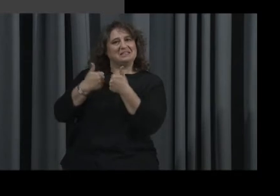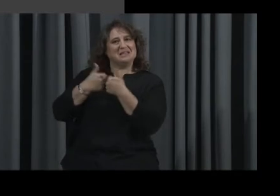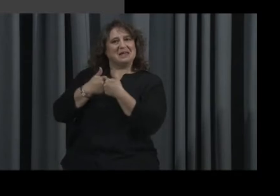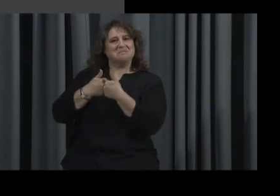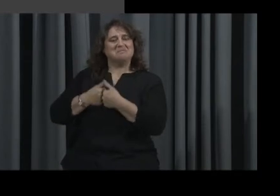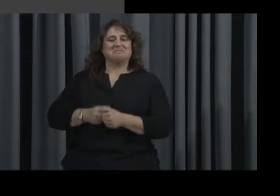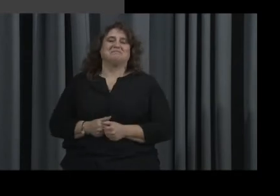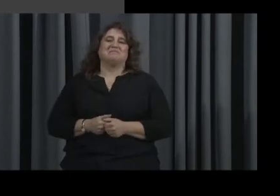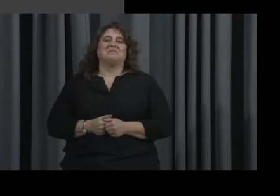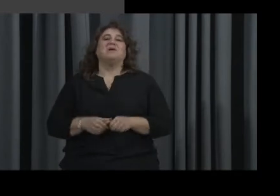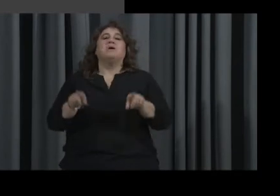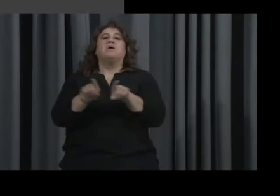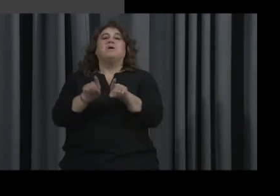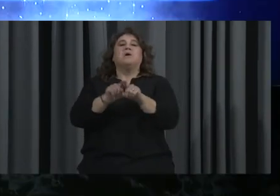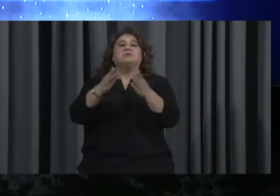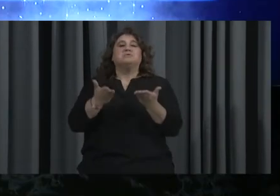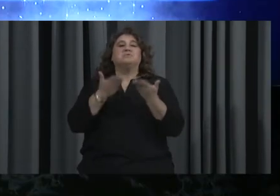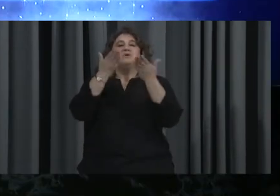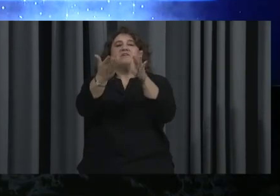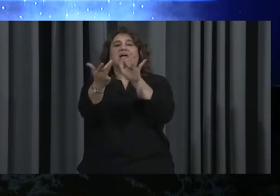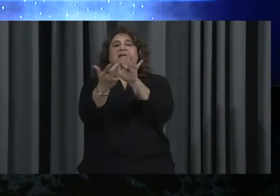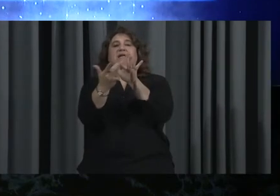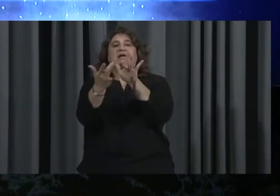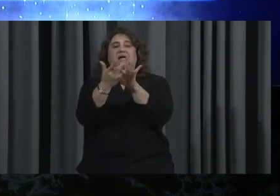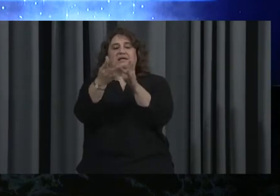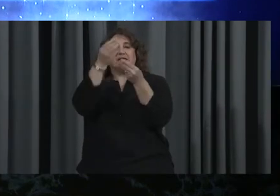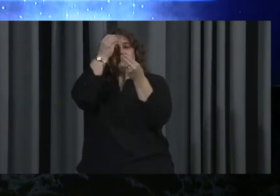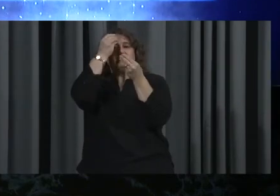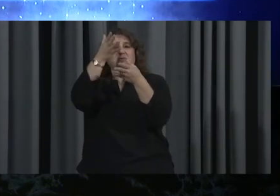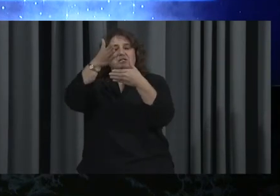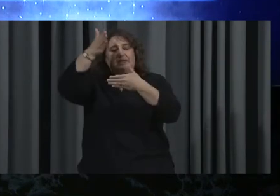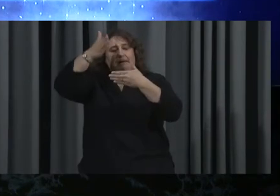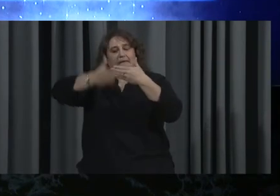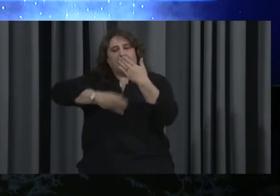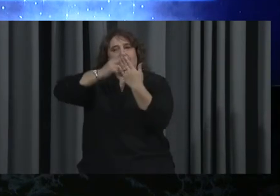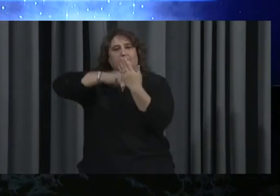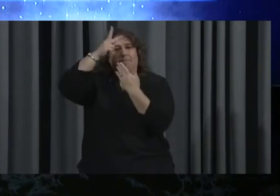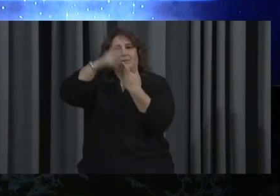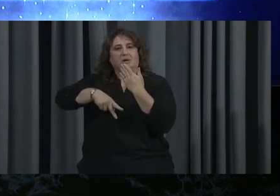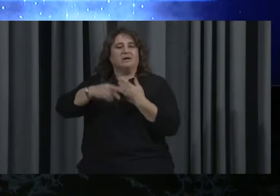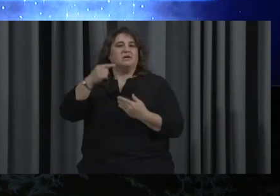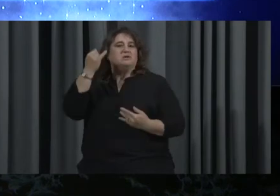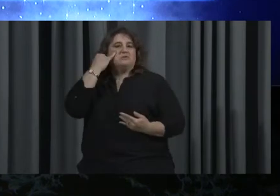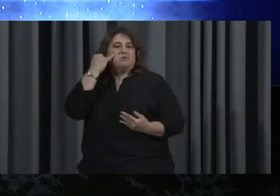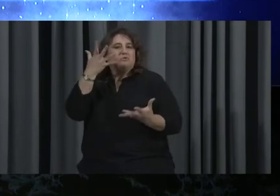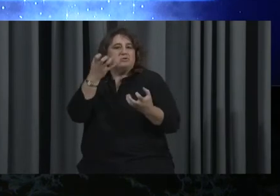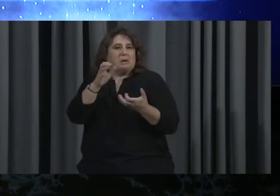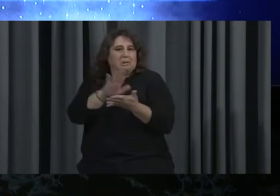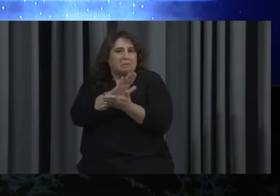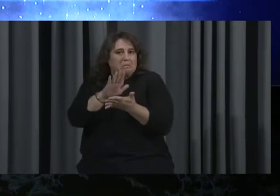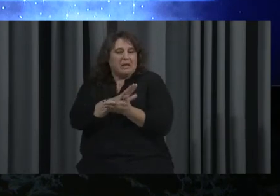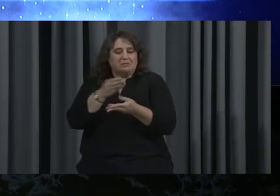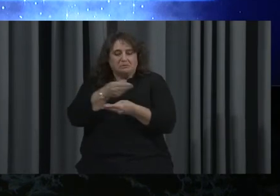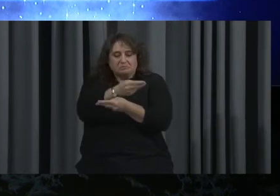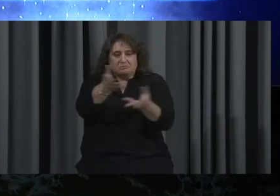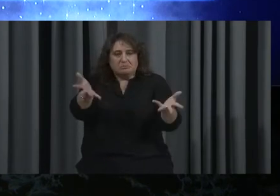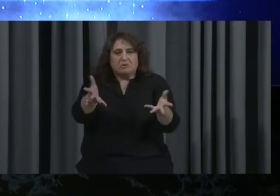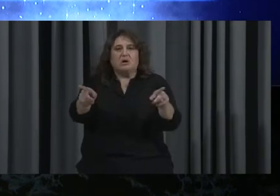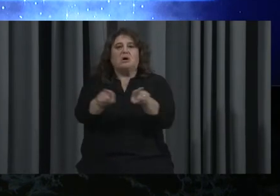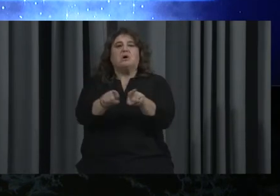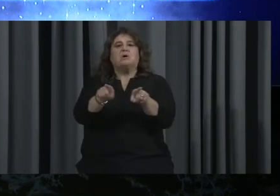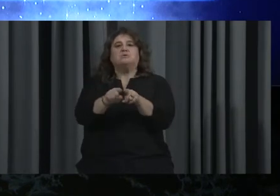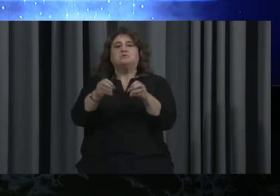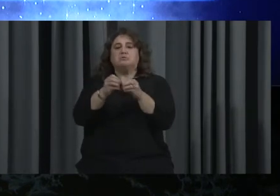We will also provide you with contact information at the end of the show if you would like handouts or more information on the lessons we cover.